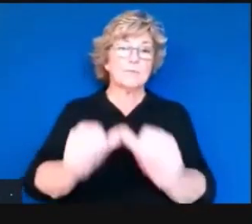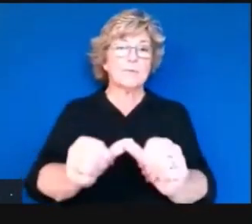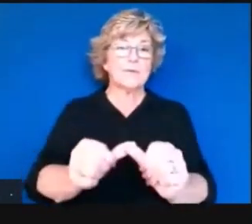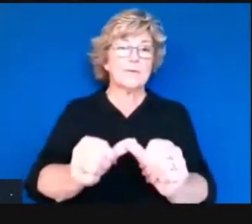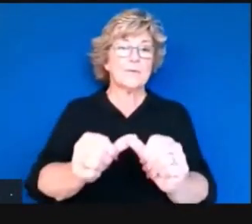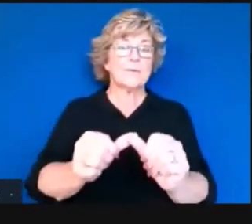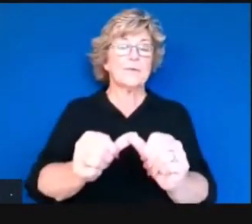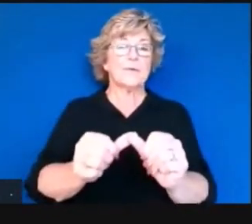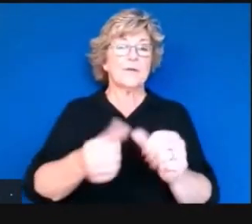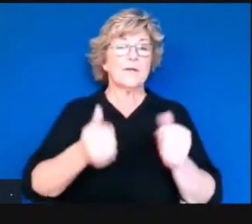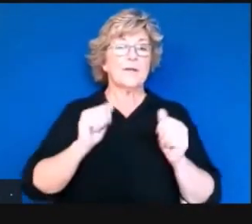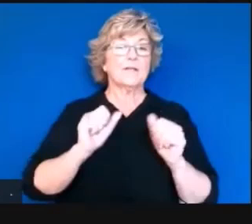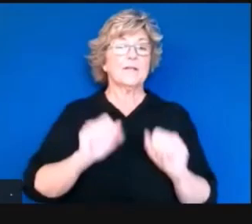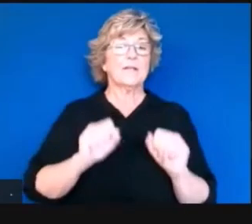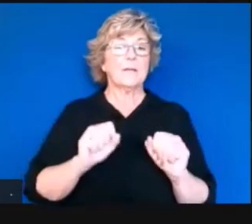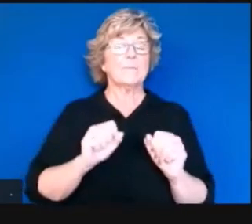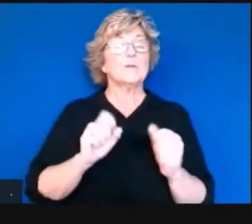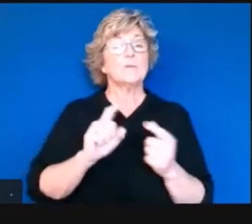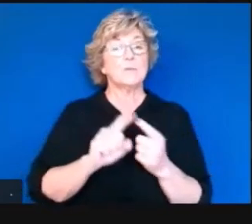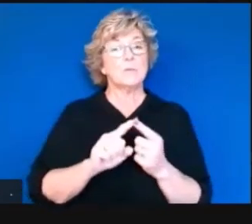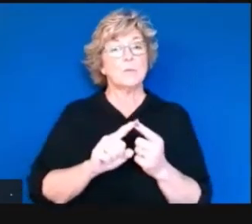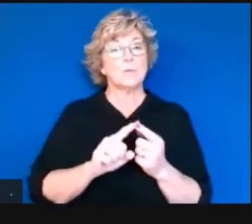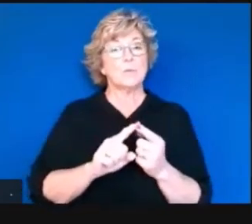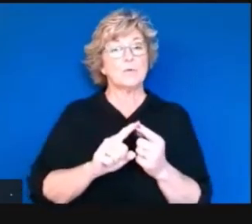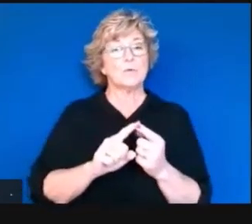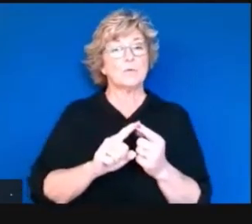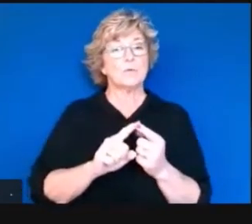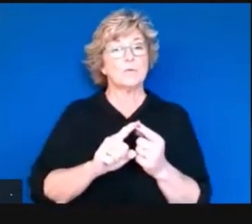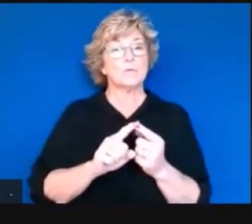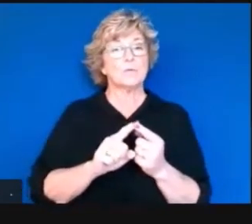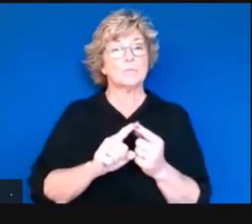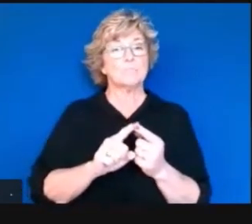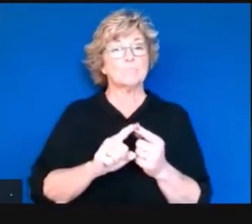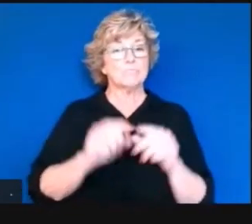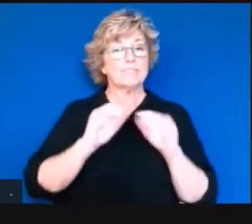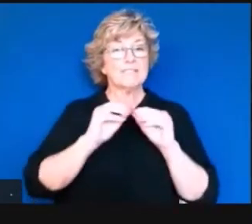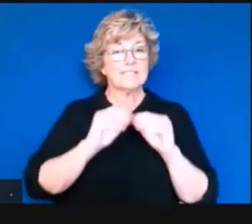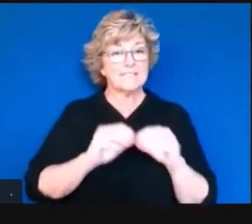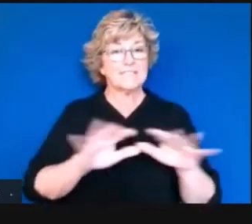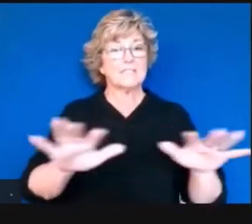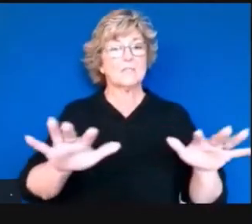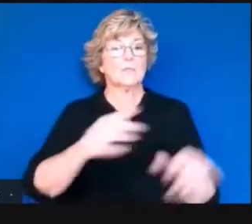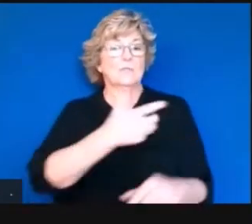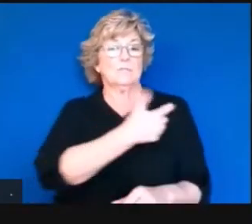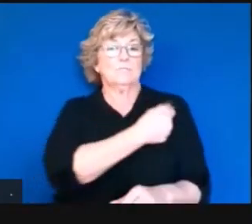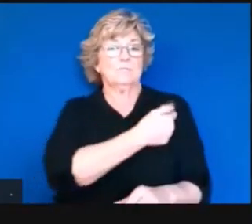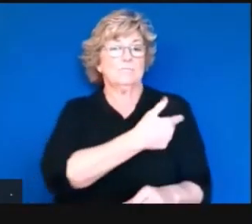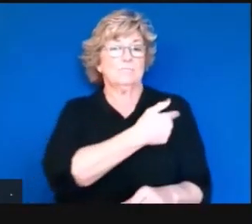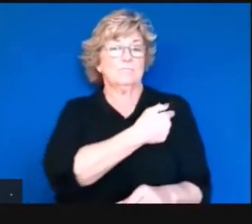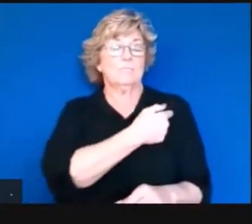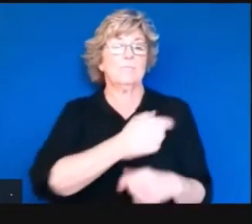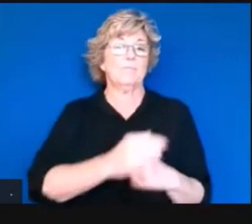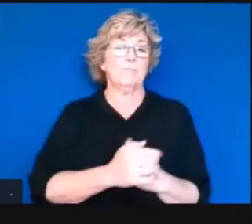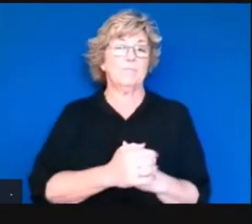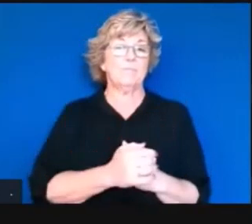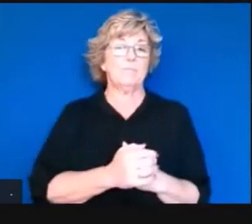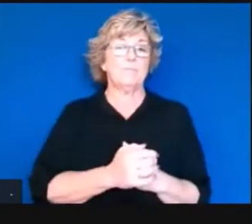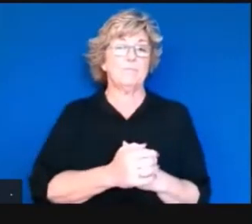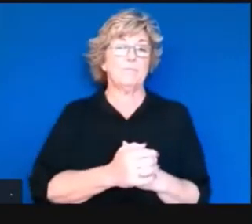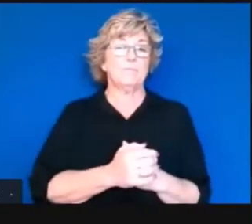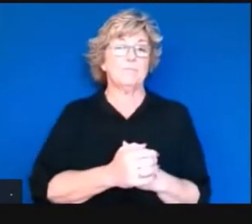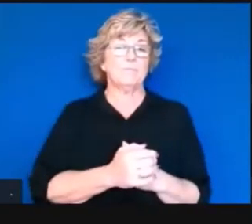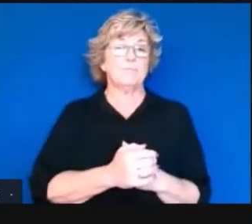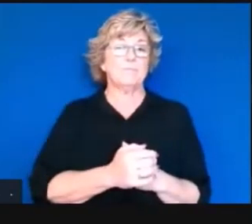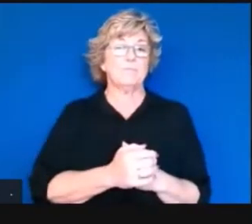more ability to phase in and distribute these vaccines on a protocol that